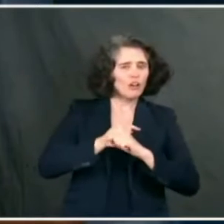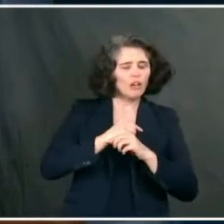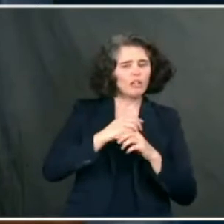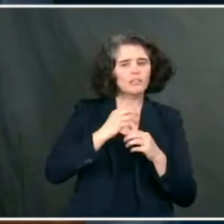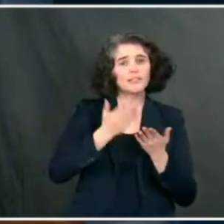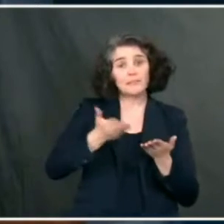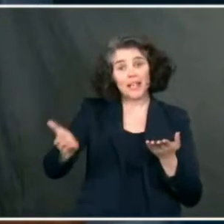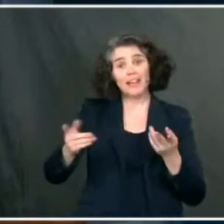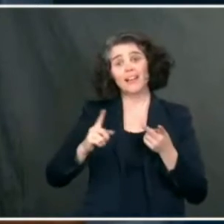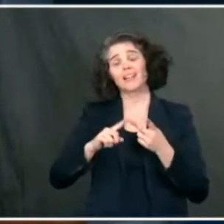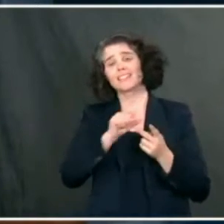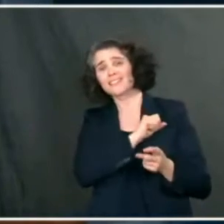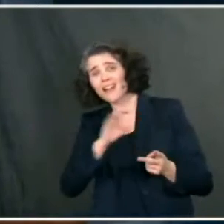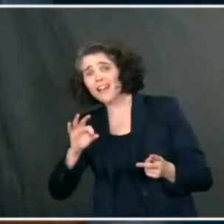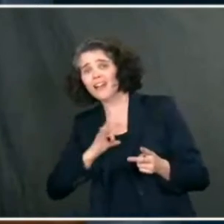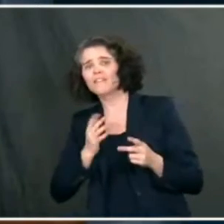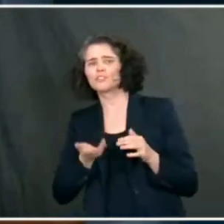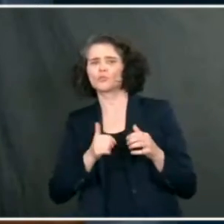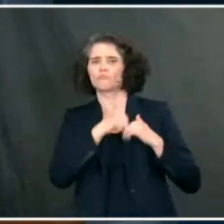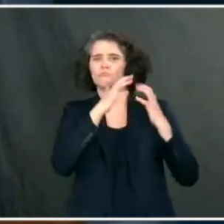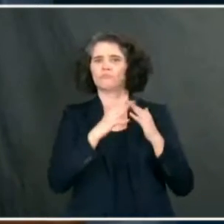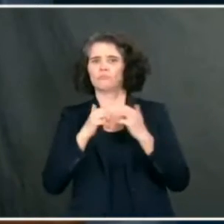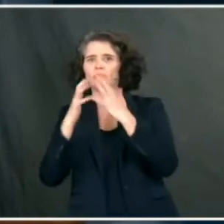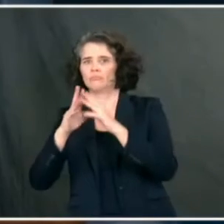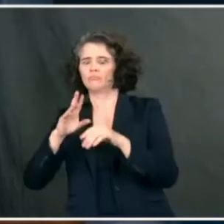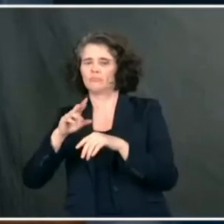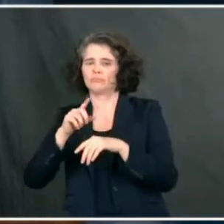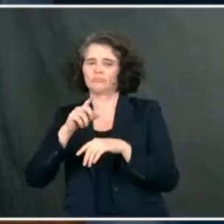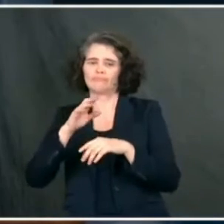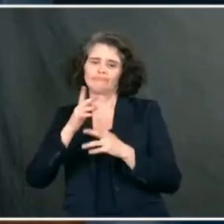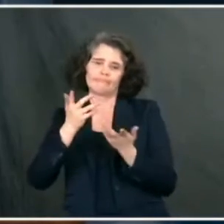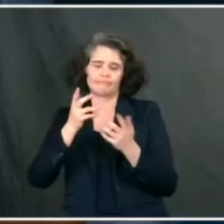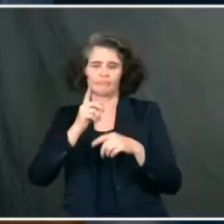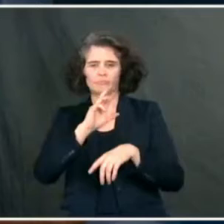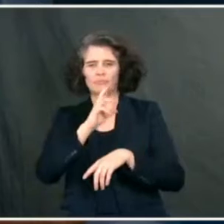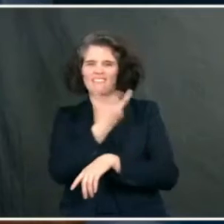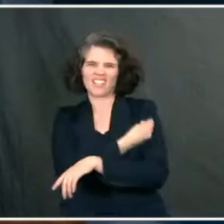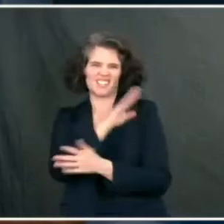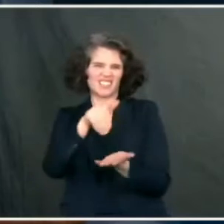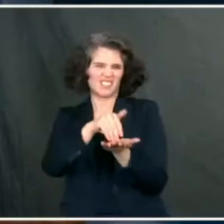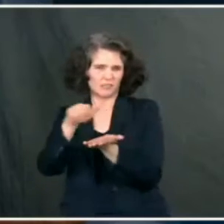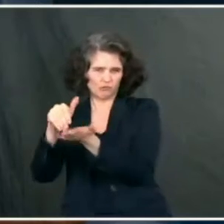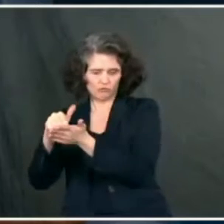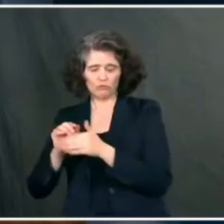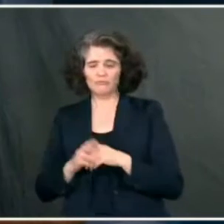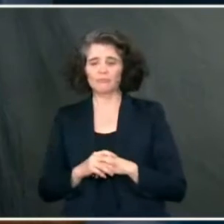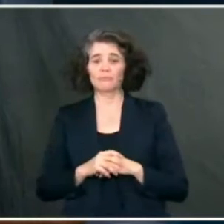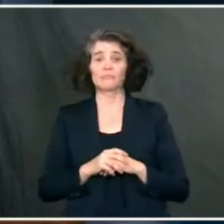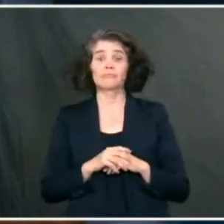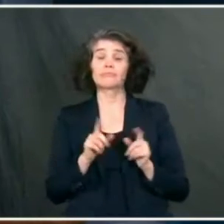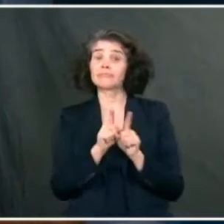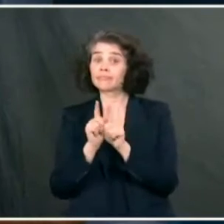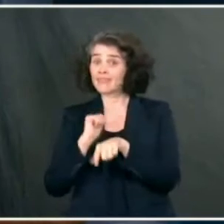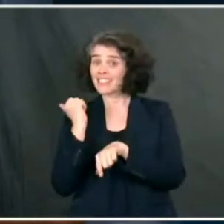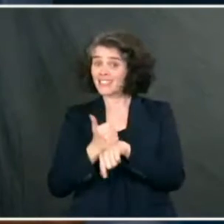equipment needed to create vaccination centers. An executive order that established a COVID-19 pandemic testing board to bring